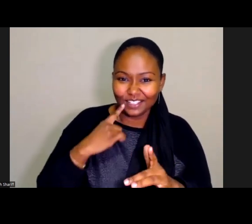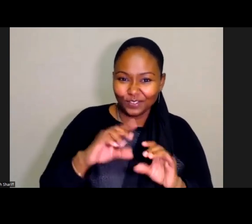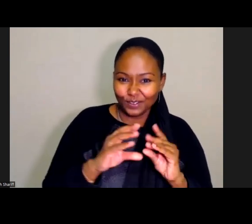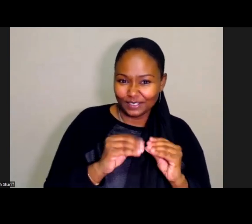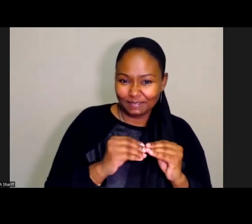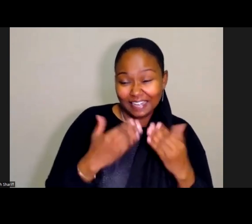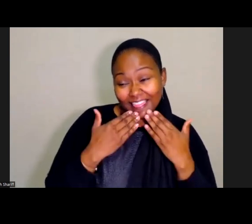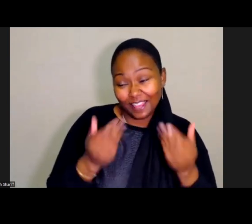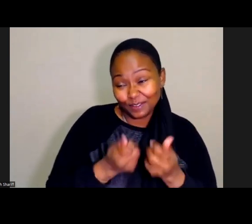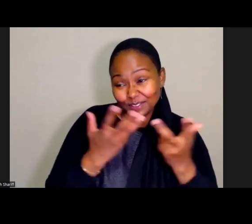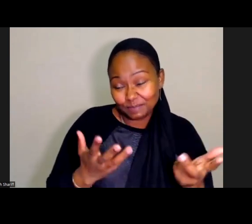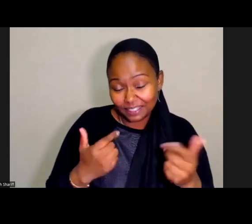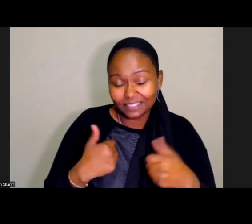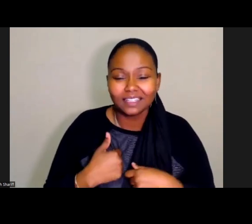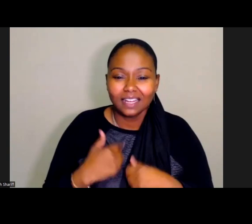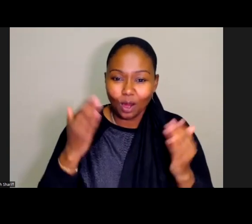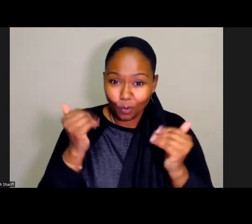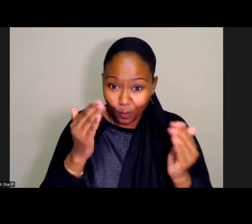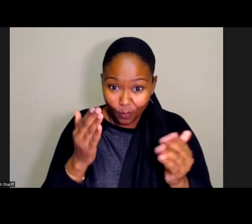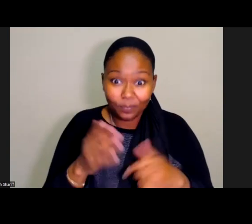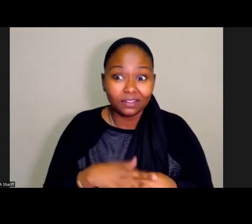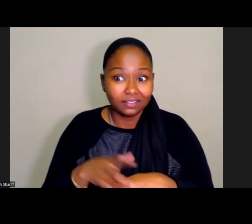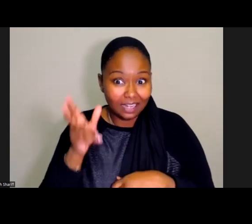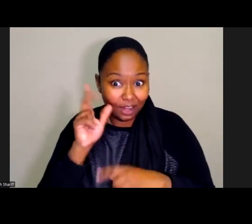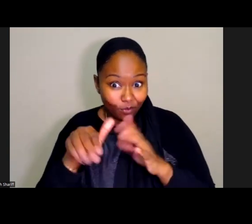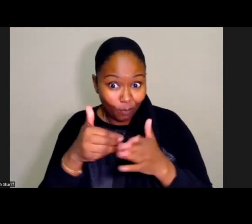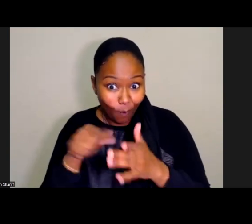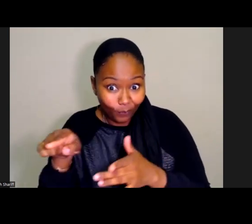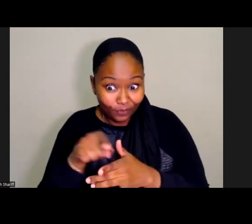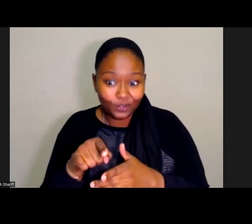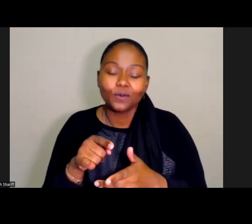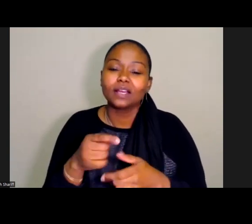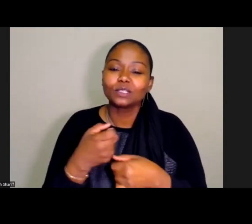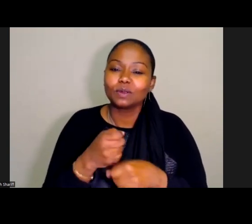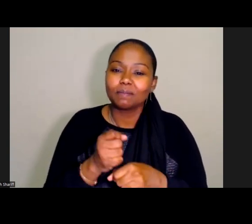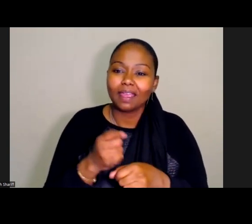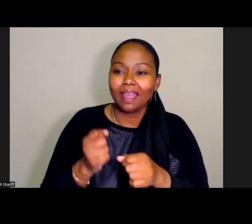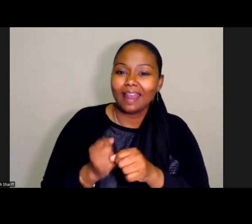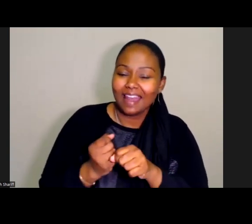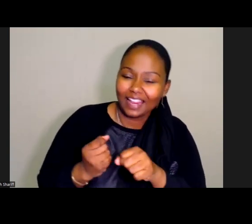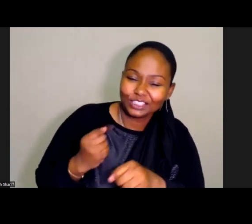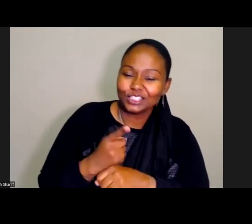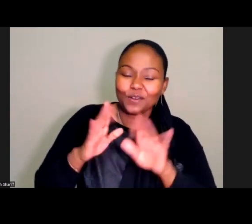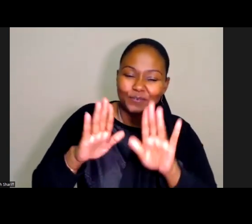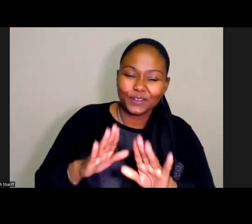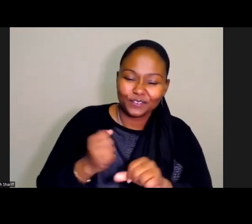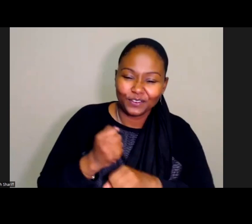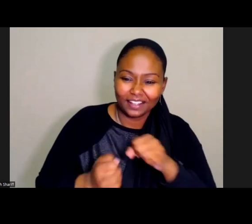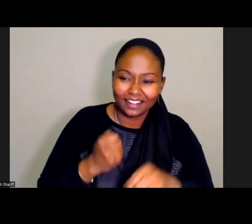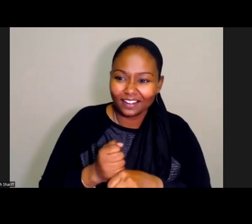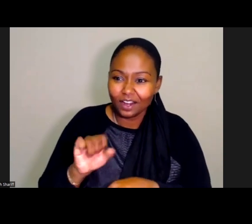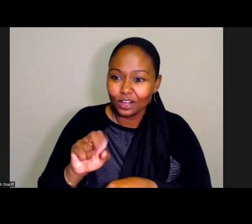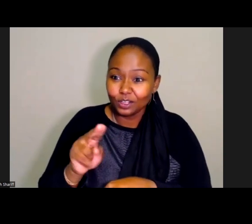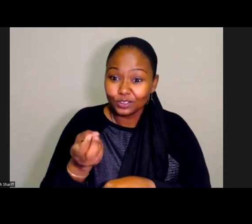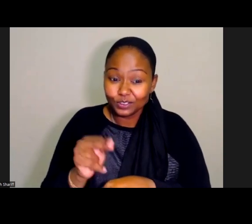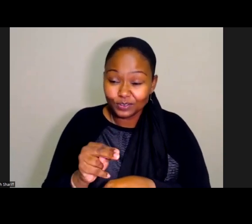look forward to hearing from all of you as your agendas gel and we make next year another terrific year together. So with that, Susan, let me hand it back to you and the